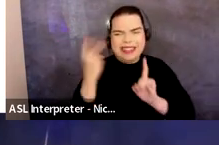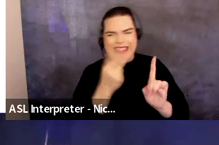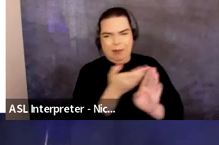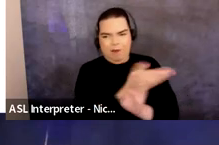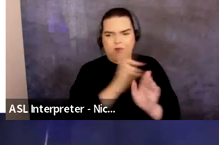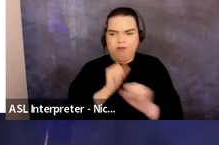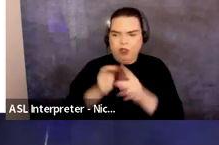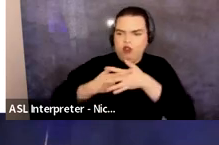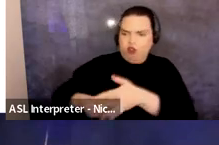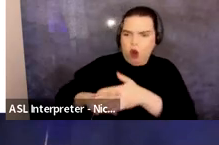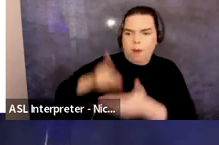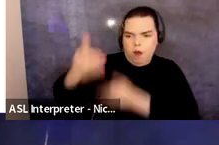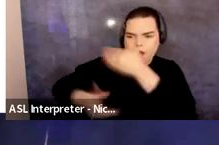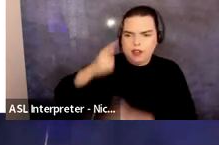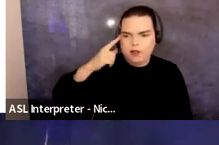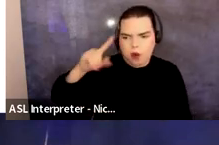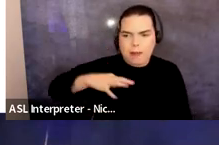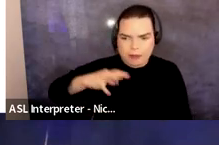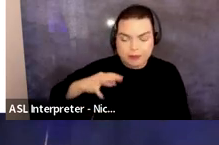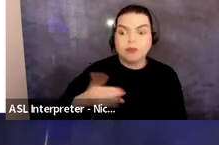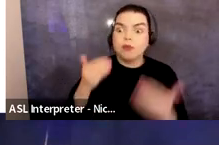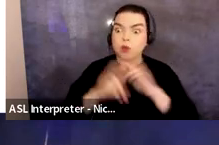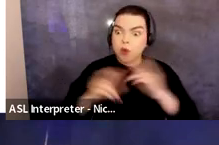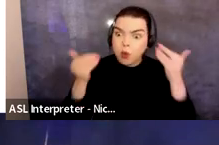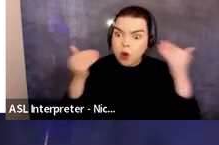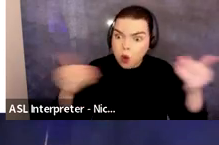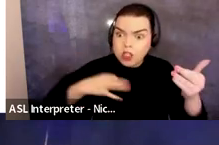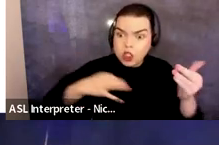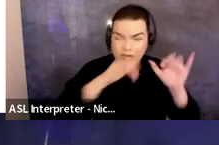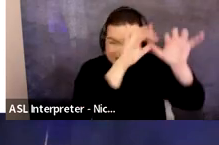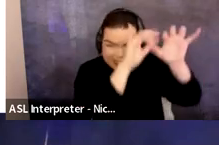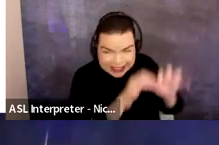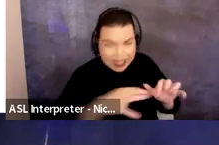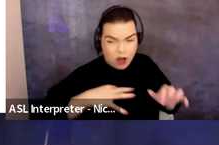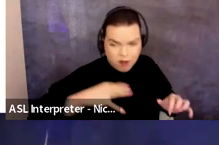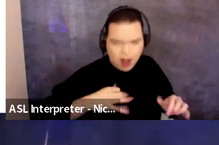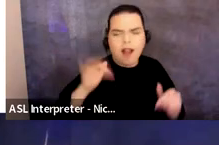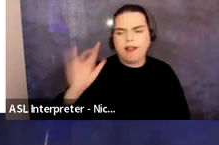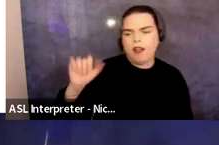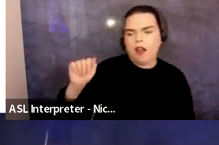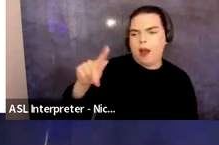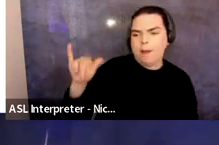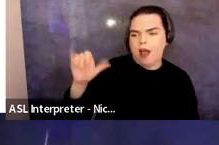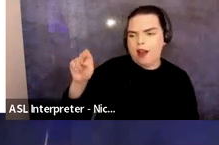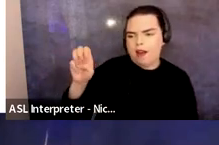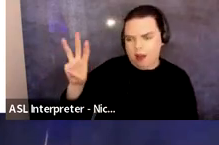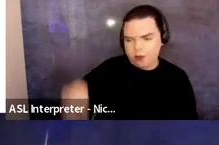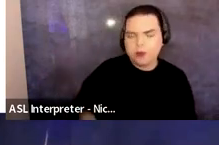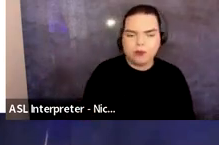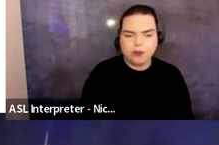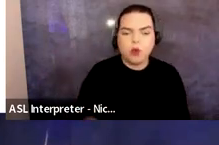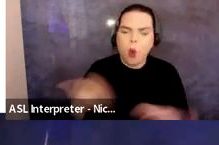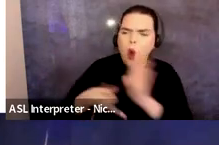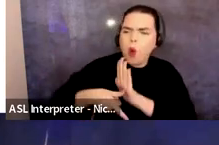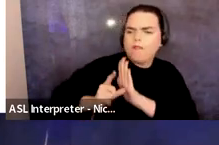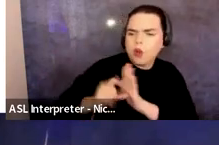When you are ready to work on the grant you can click apply now to start a new application or resume my application if you have already started